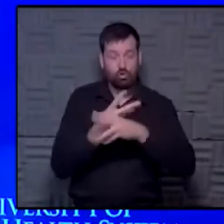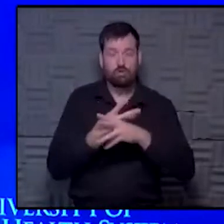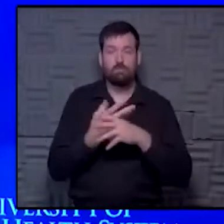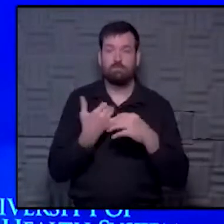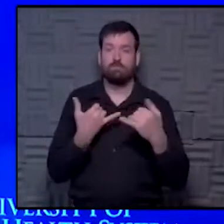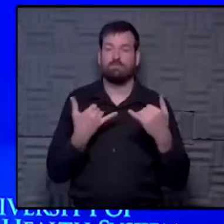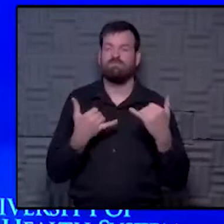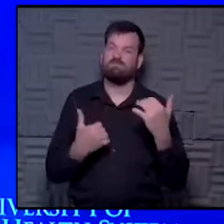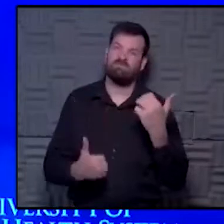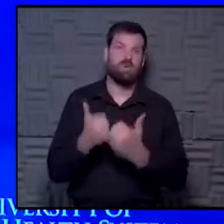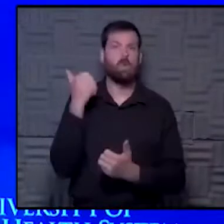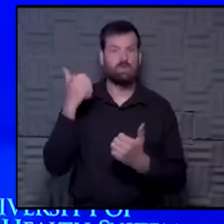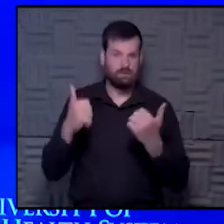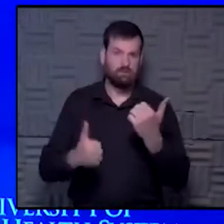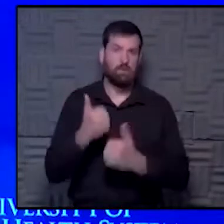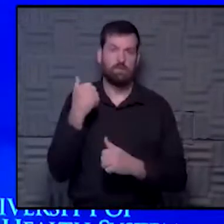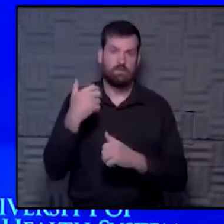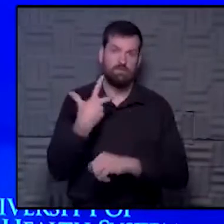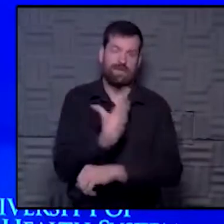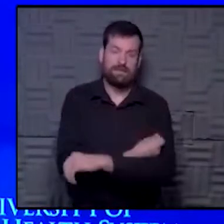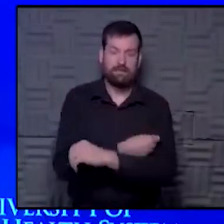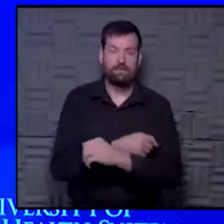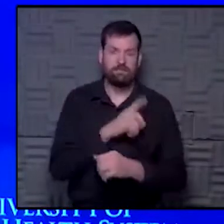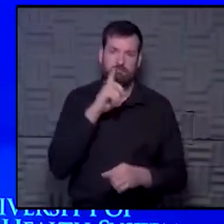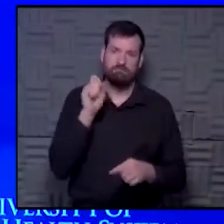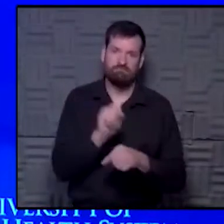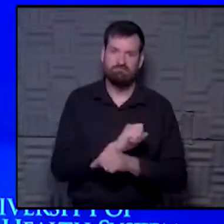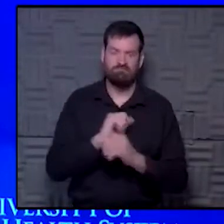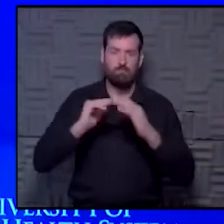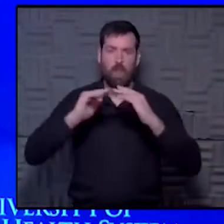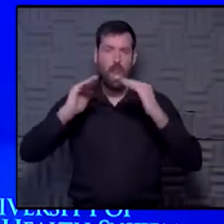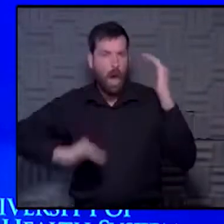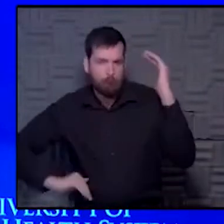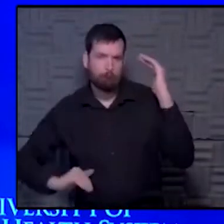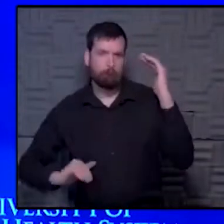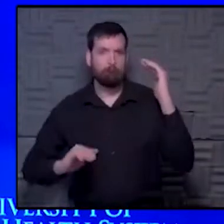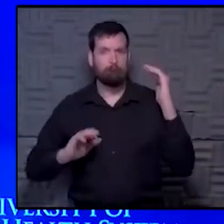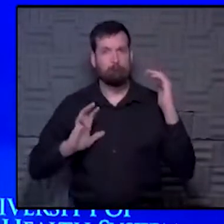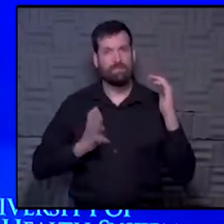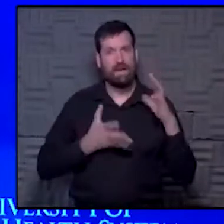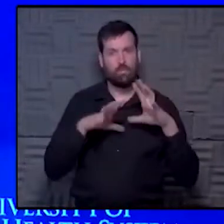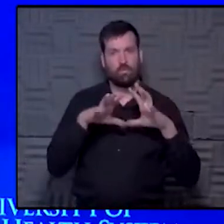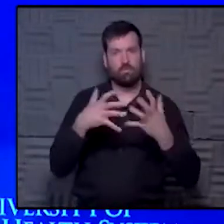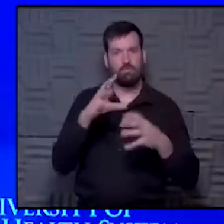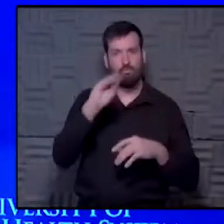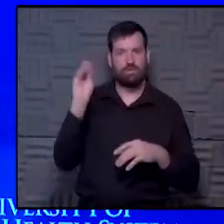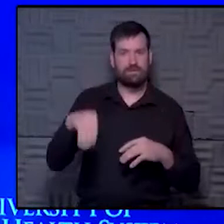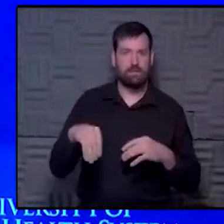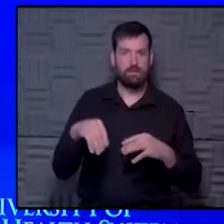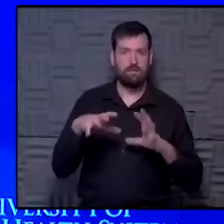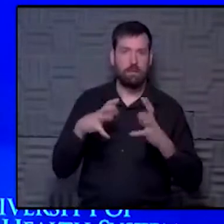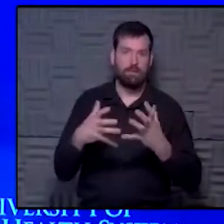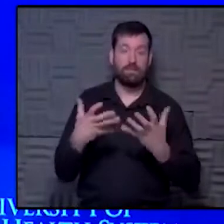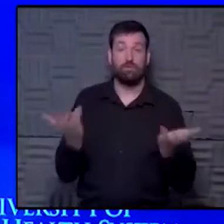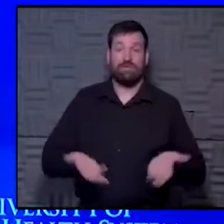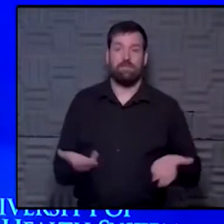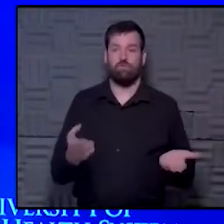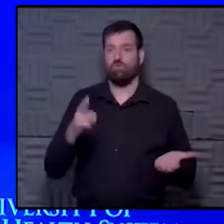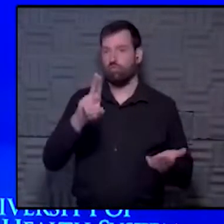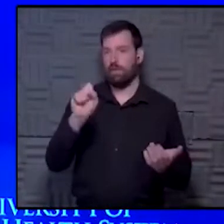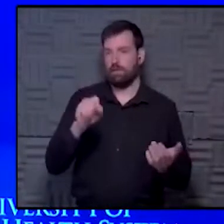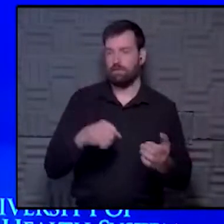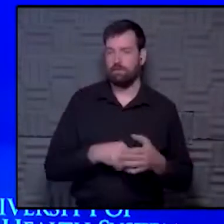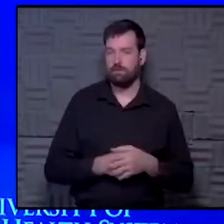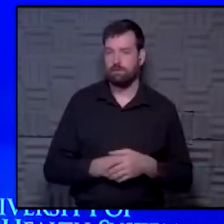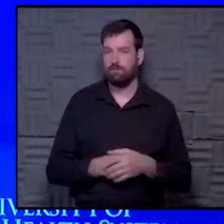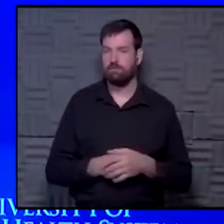administered, or the largest percentage, definitely out of proportion to our percent of the population in the world, have happened here in the United States. So we